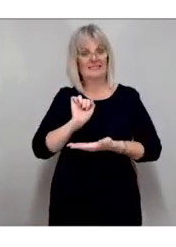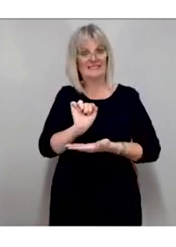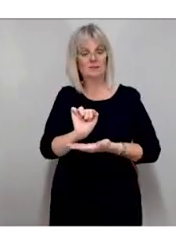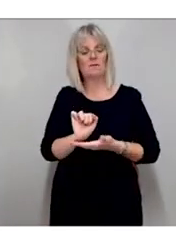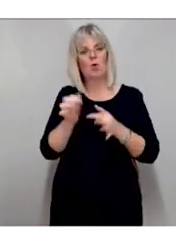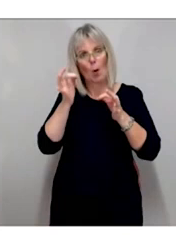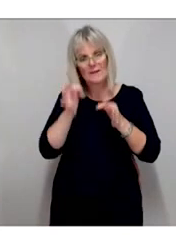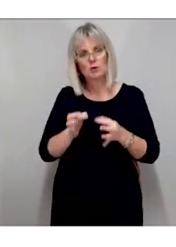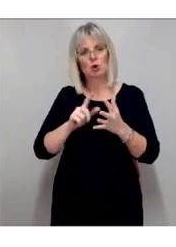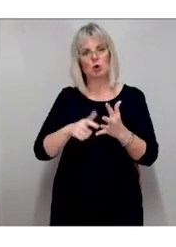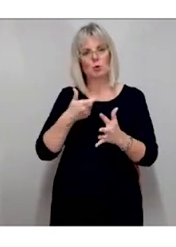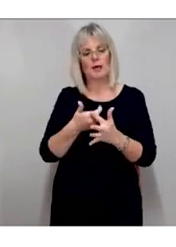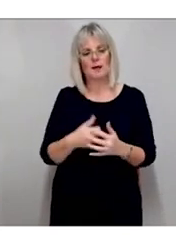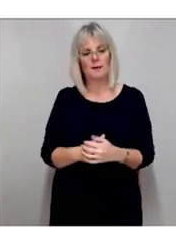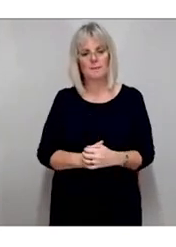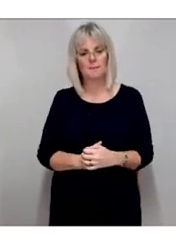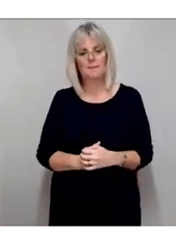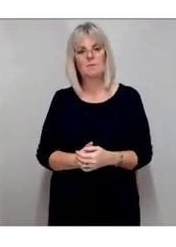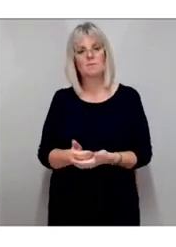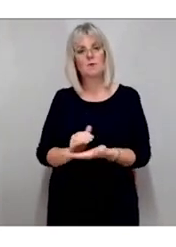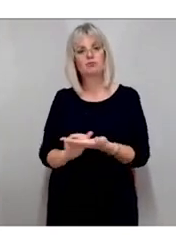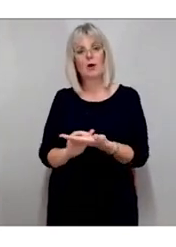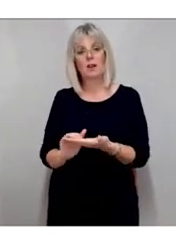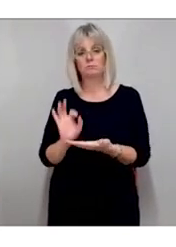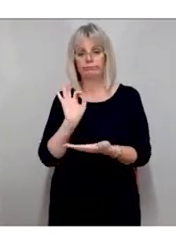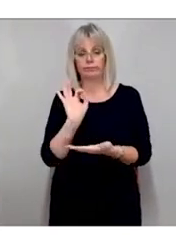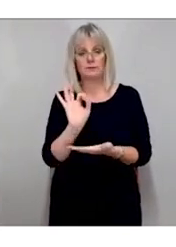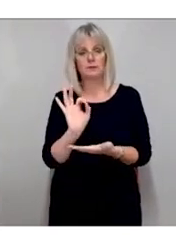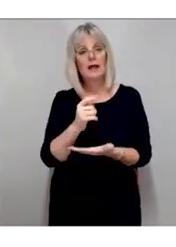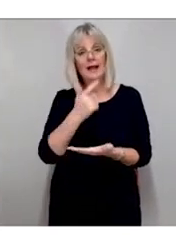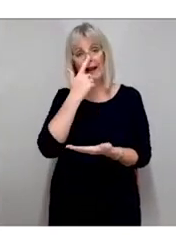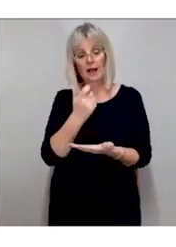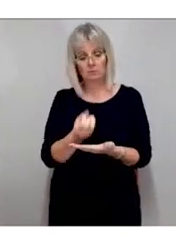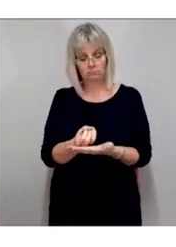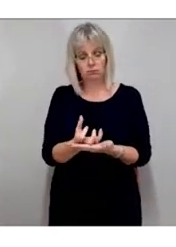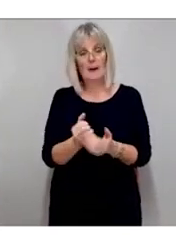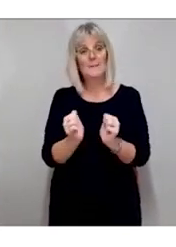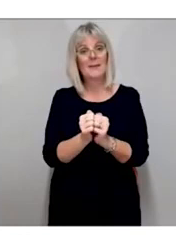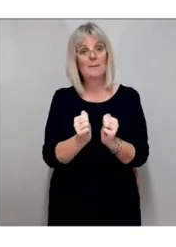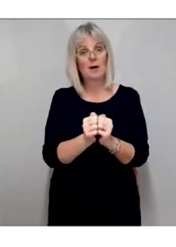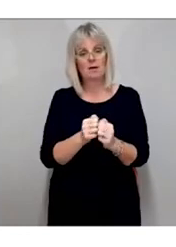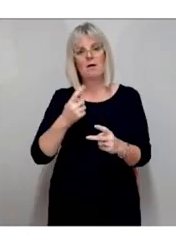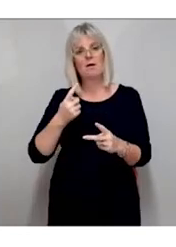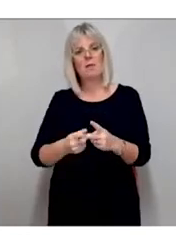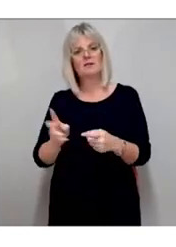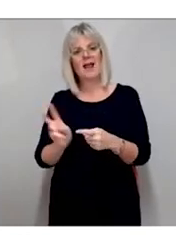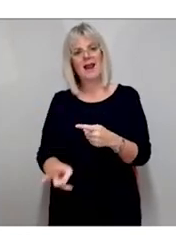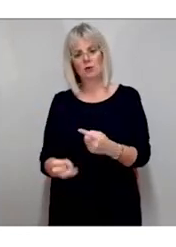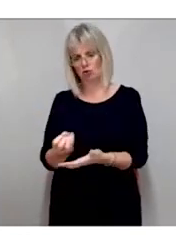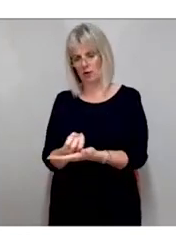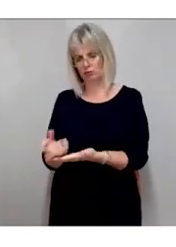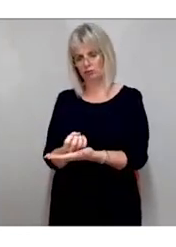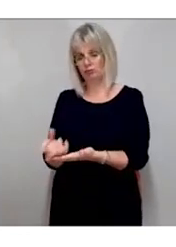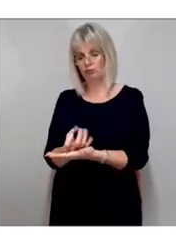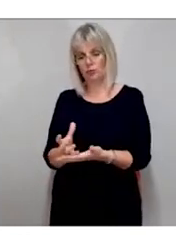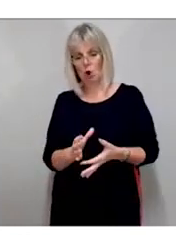Braille has the advantage that it can be read from embossed paper sheets, as well as Braille displays connected to computers. There